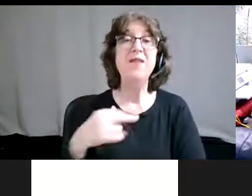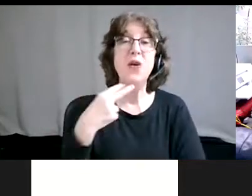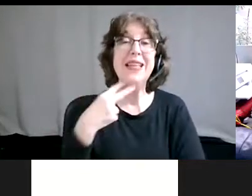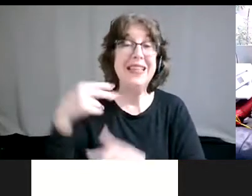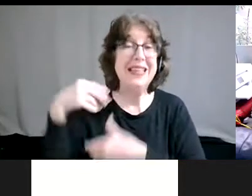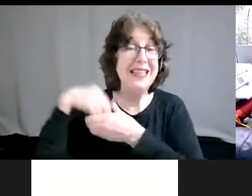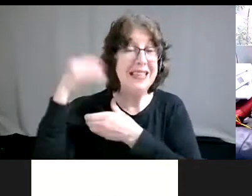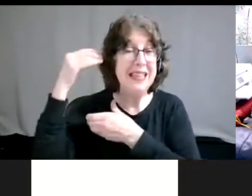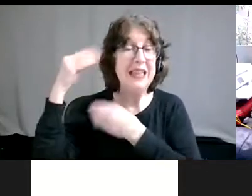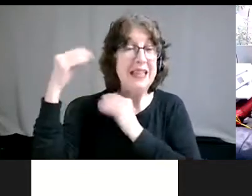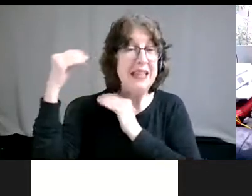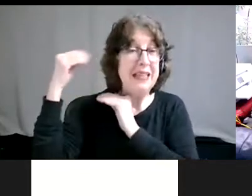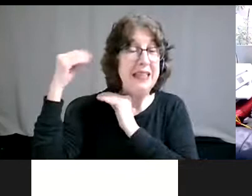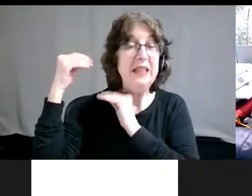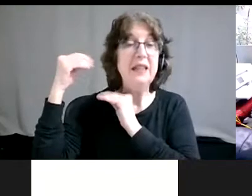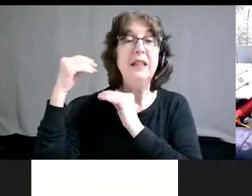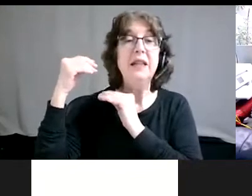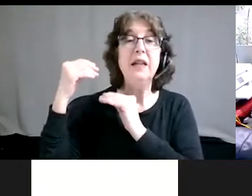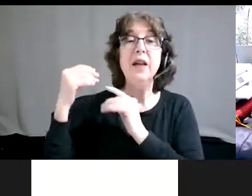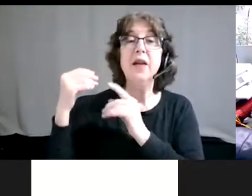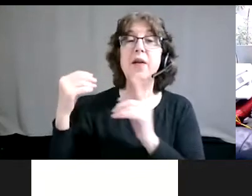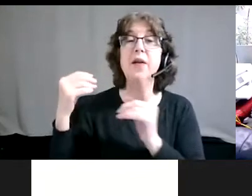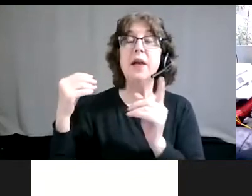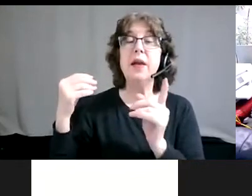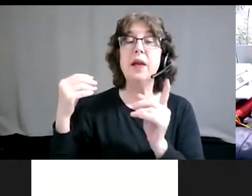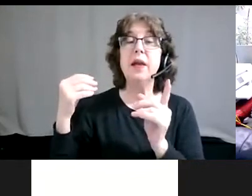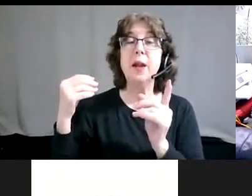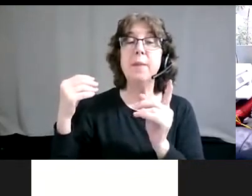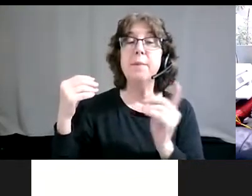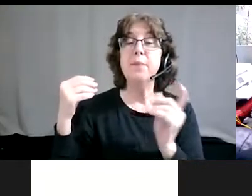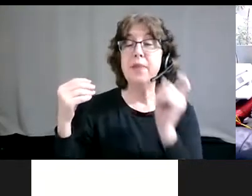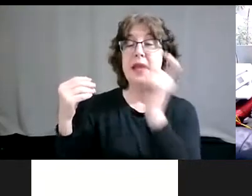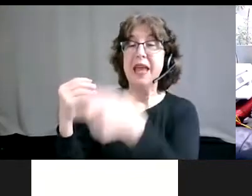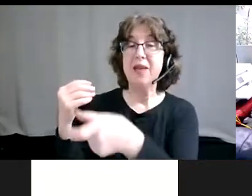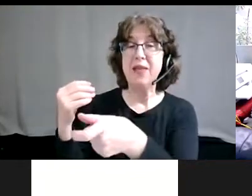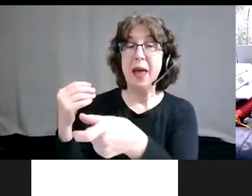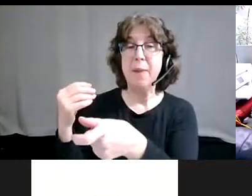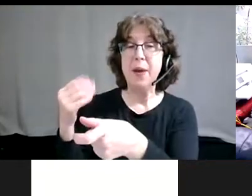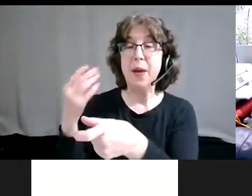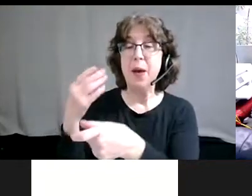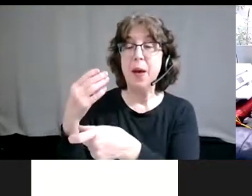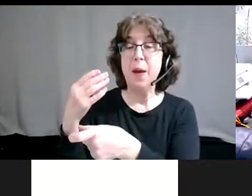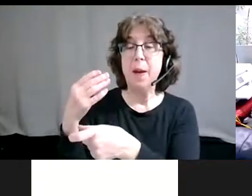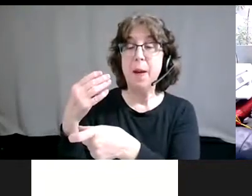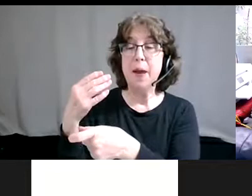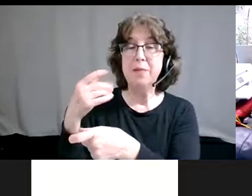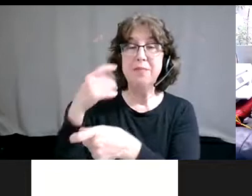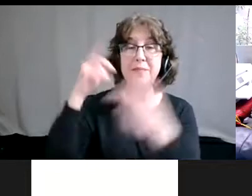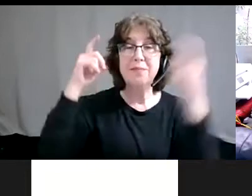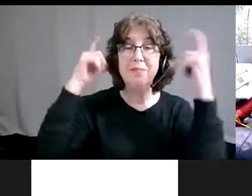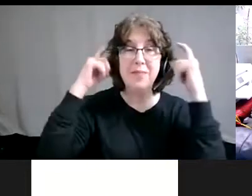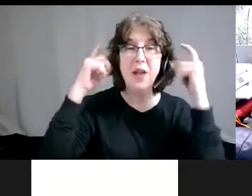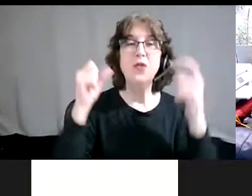to do so in a way where they wouldn't be otherwise, you know, targeted,